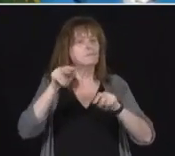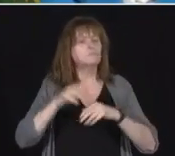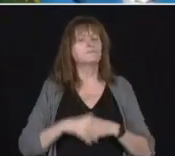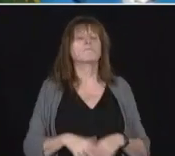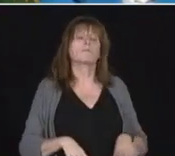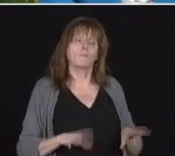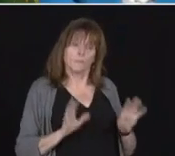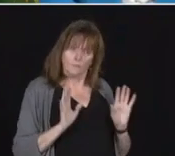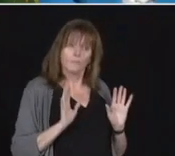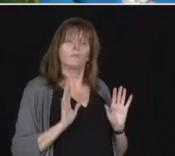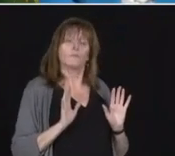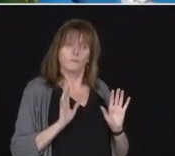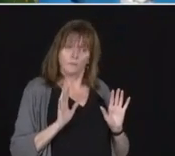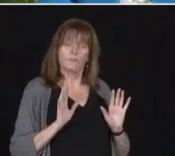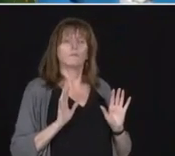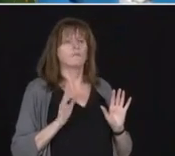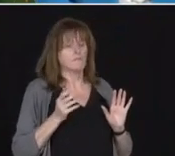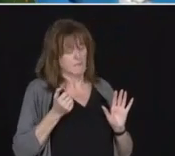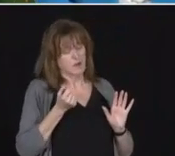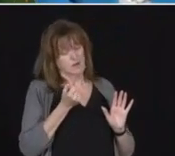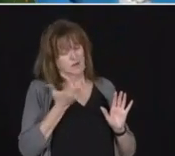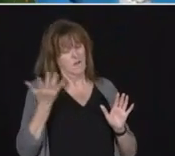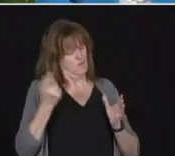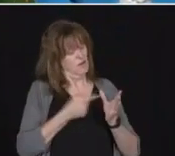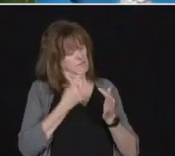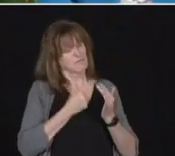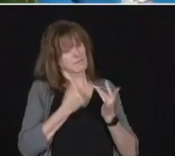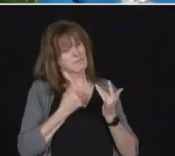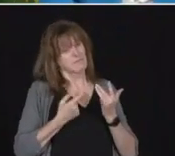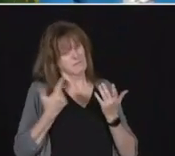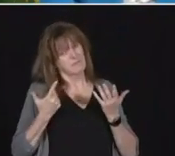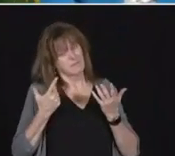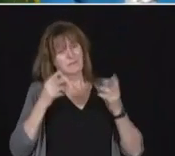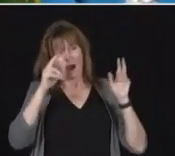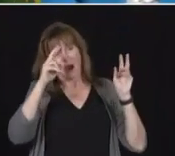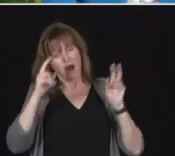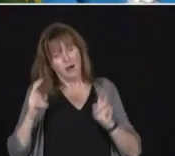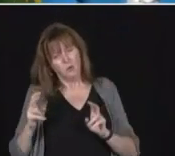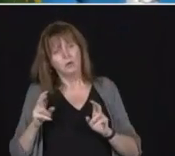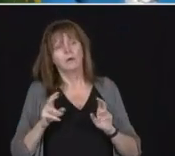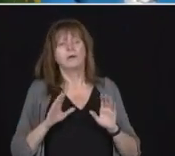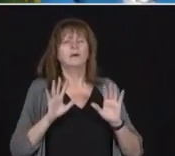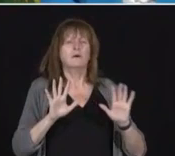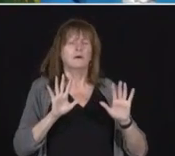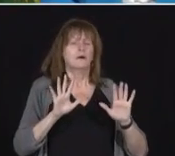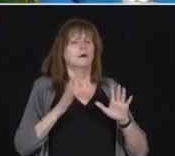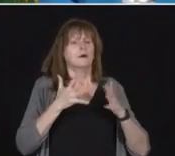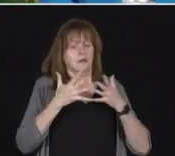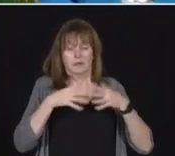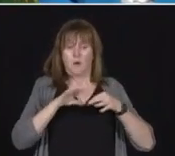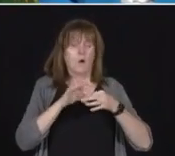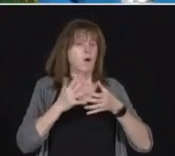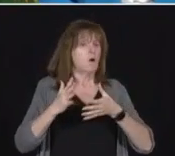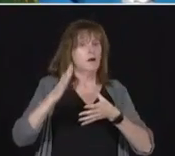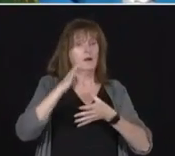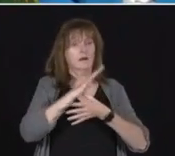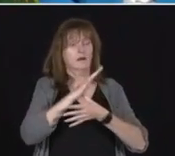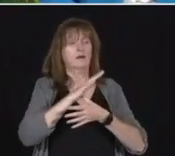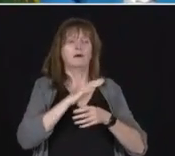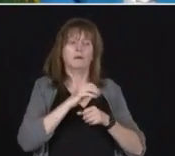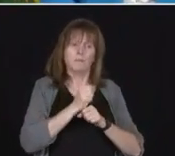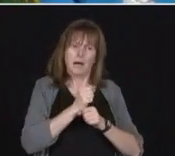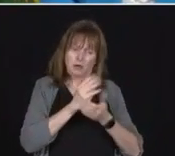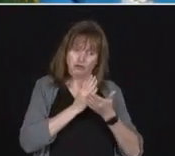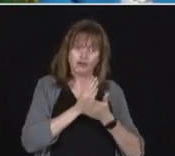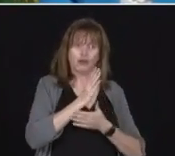question, as I am sure that you realize. But fundamentally, we need to make sure that first and foremost, we have a safe workplace for